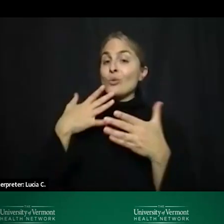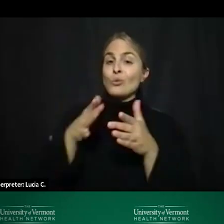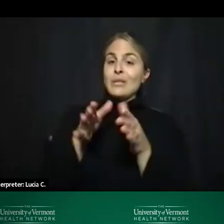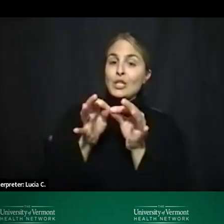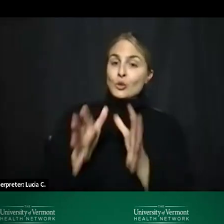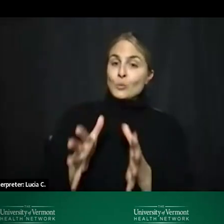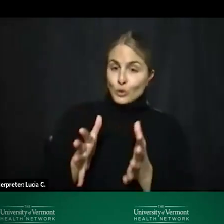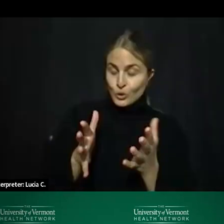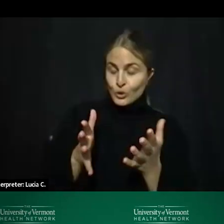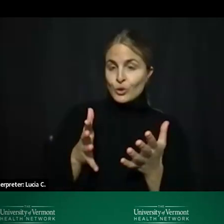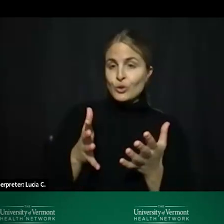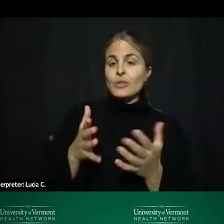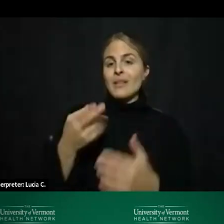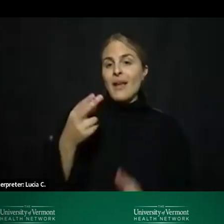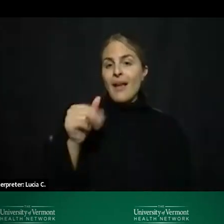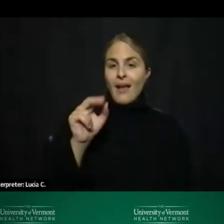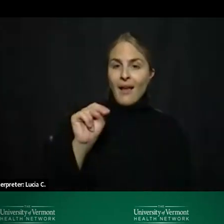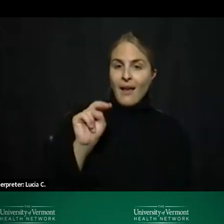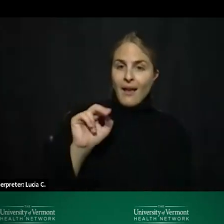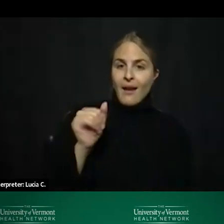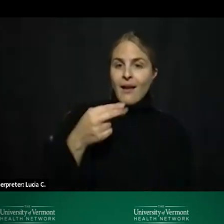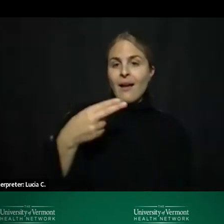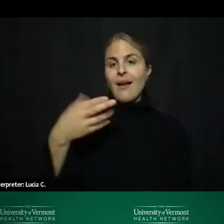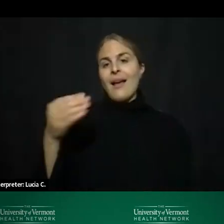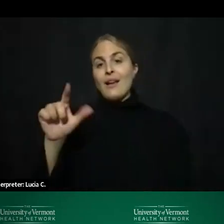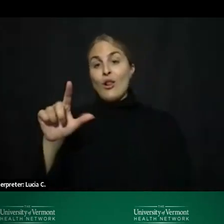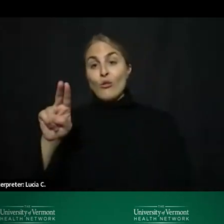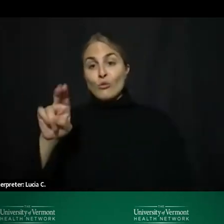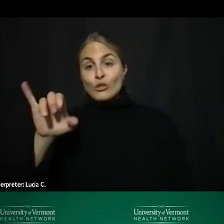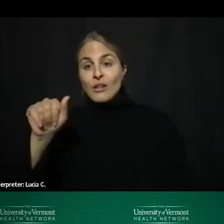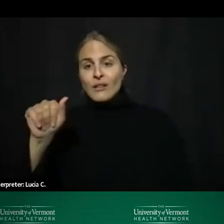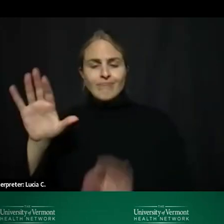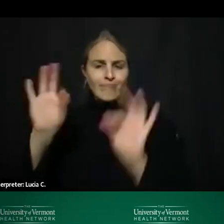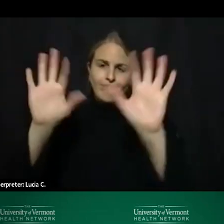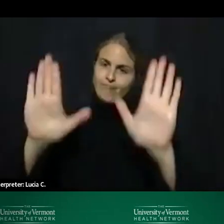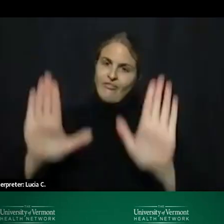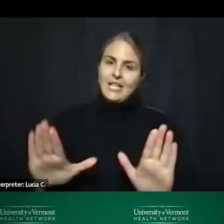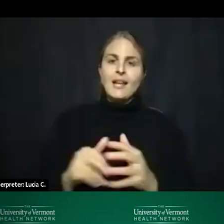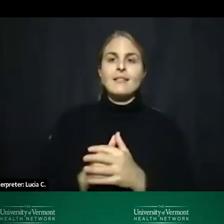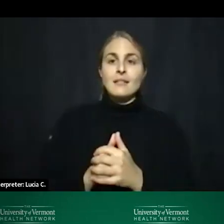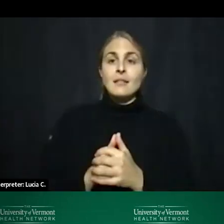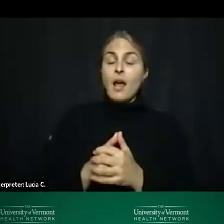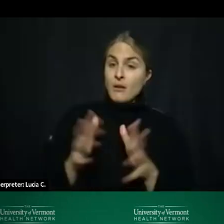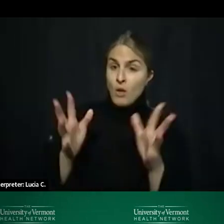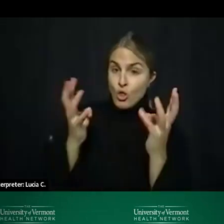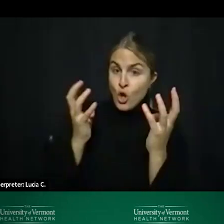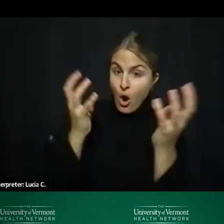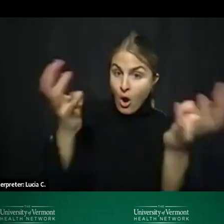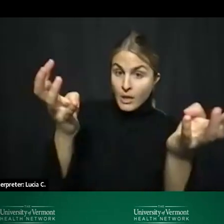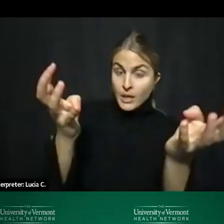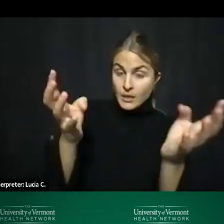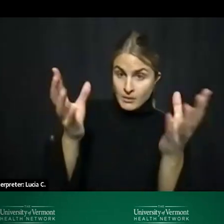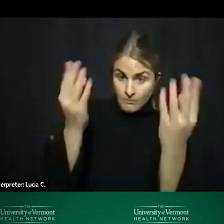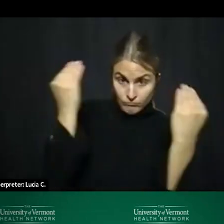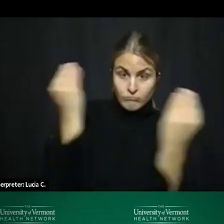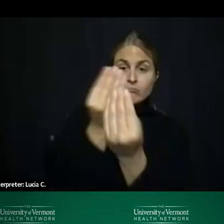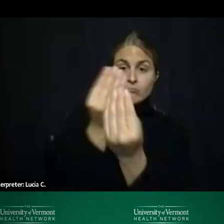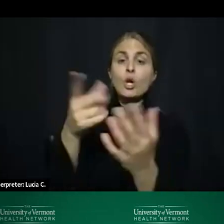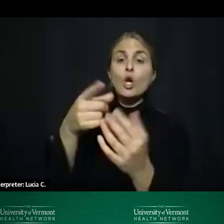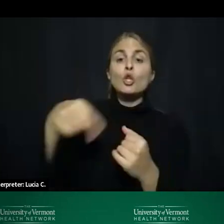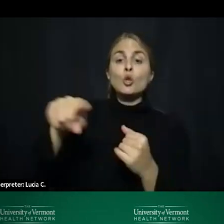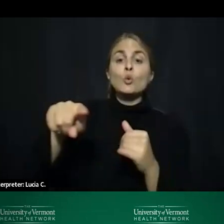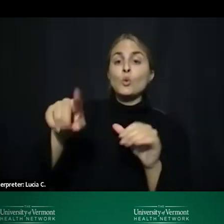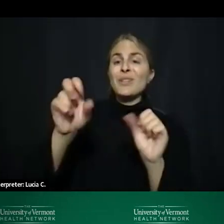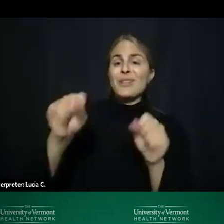interpreters um hannah and lucia you were fantastic and then just so that our audience knows um you are all